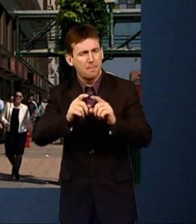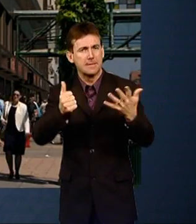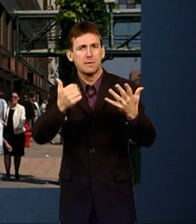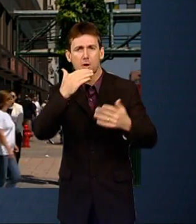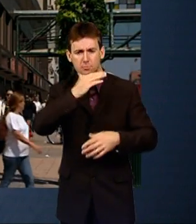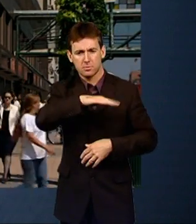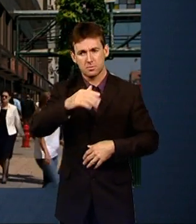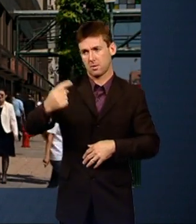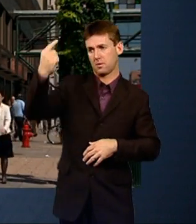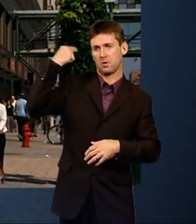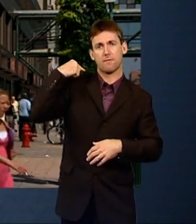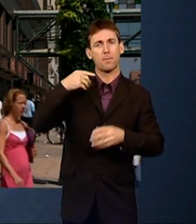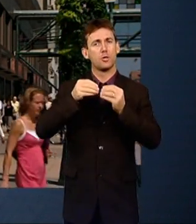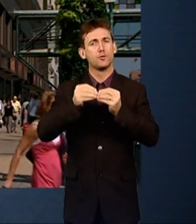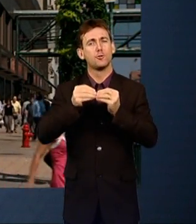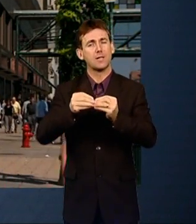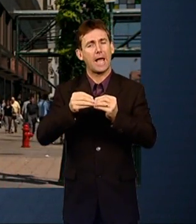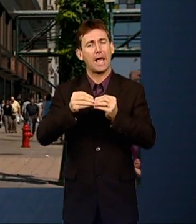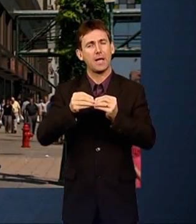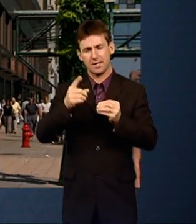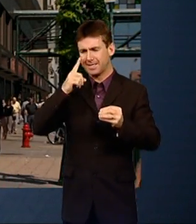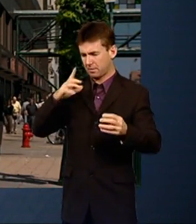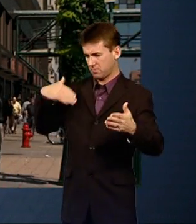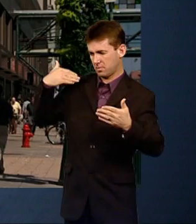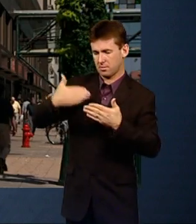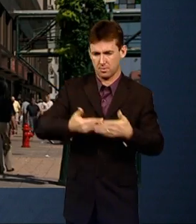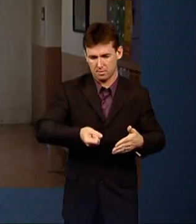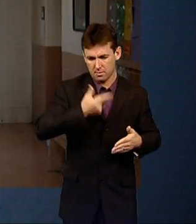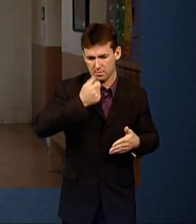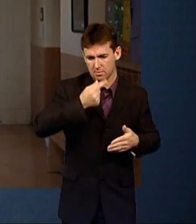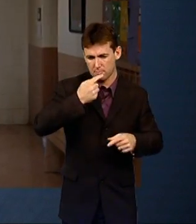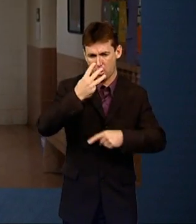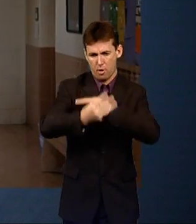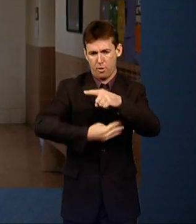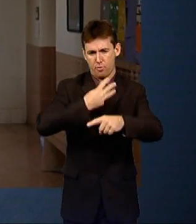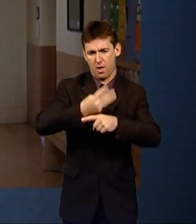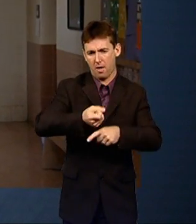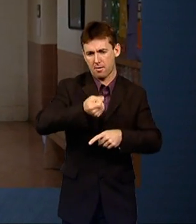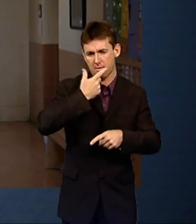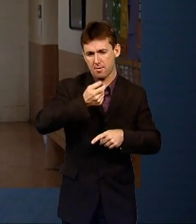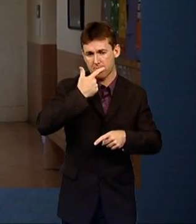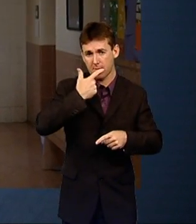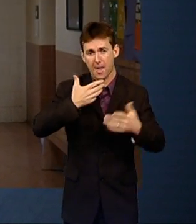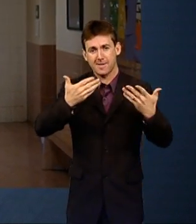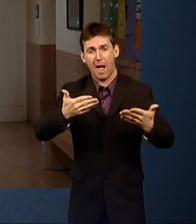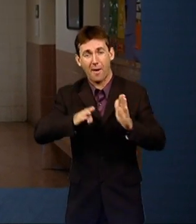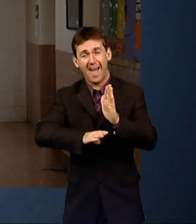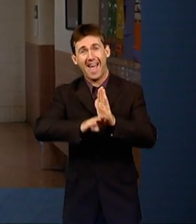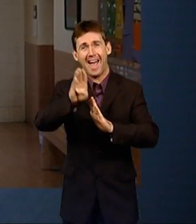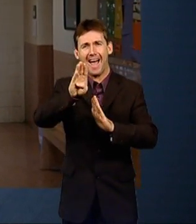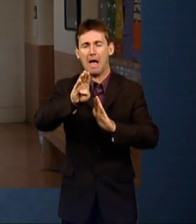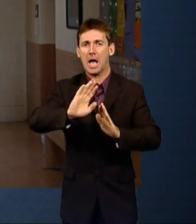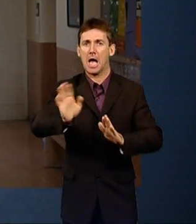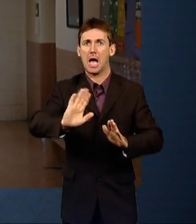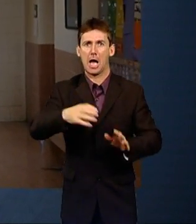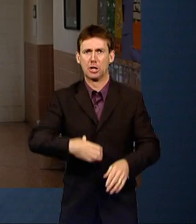They've looked at what happened to the children who stayed on drugs for three full years. And the results have come as a surprise, even to